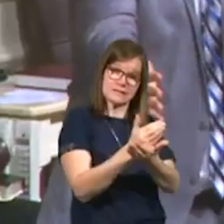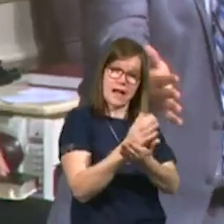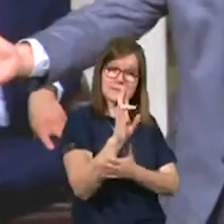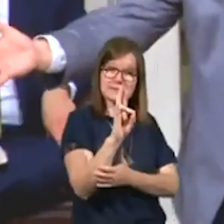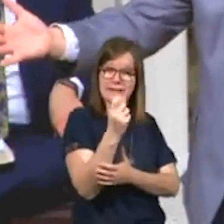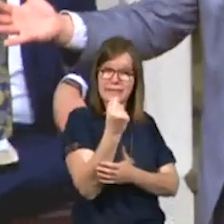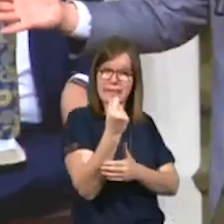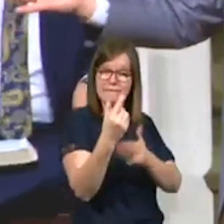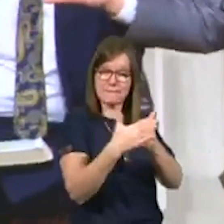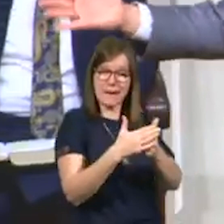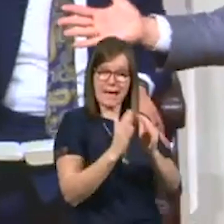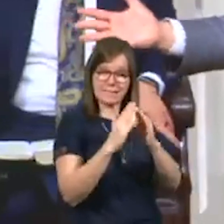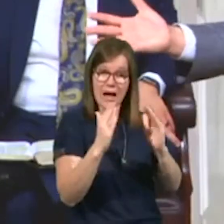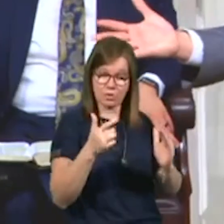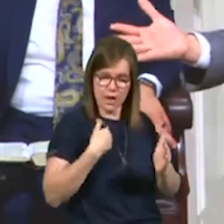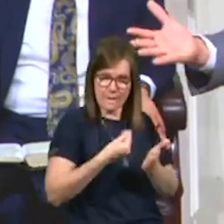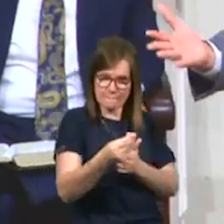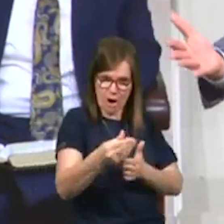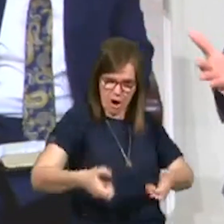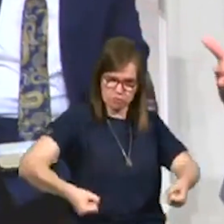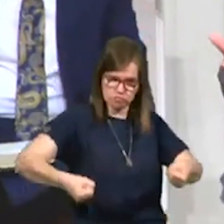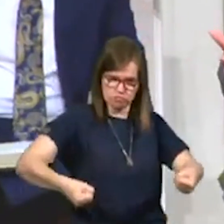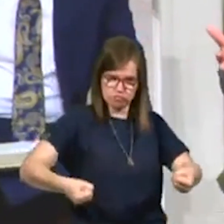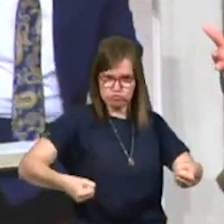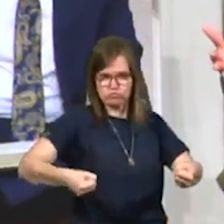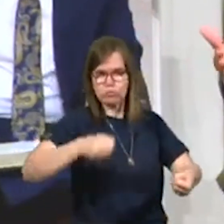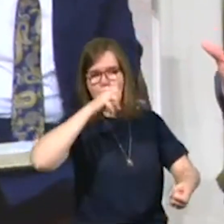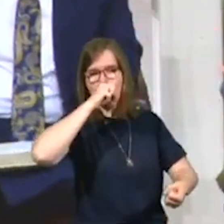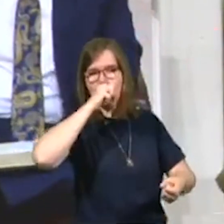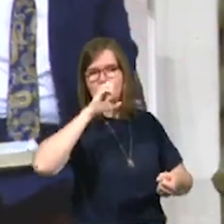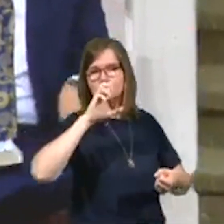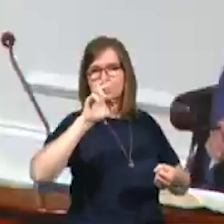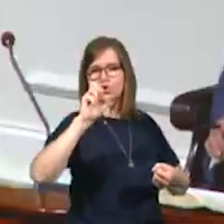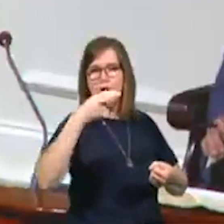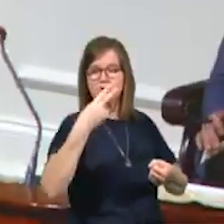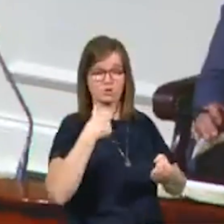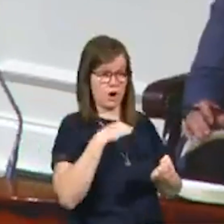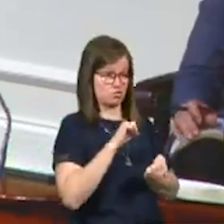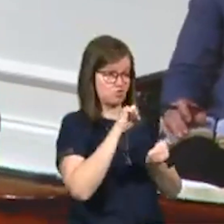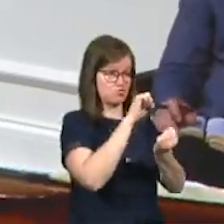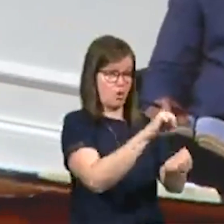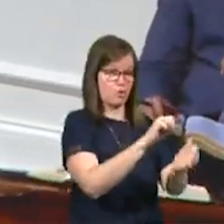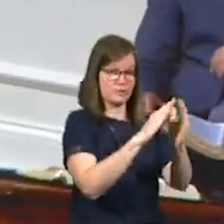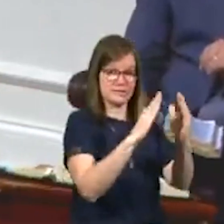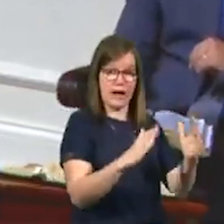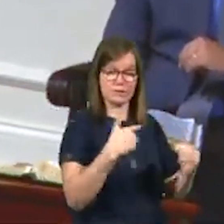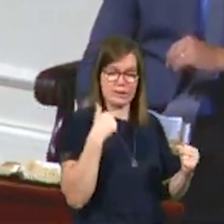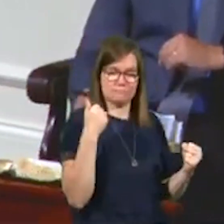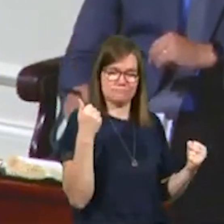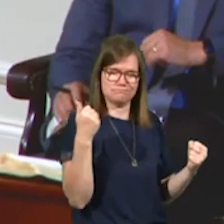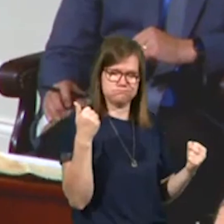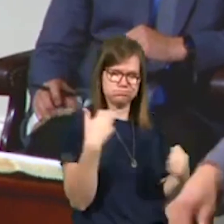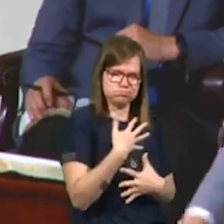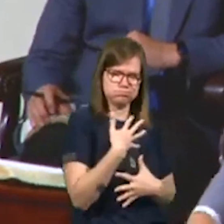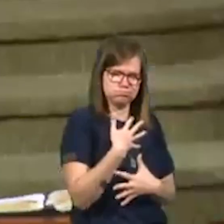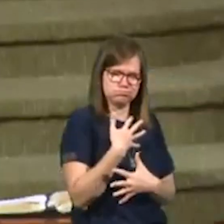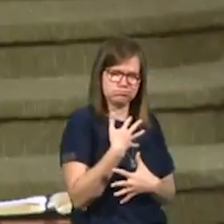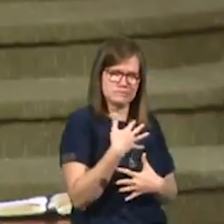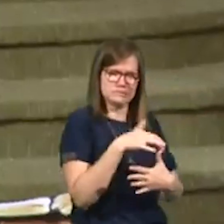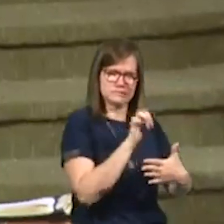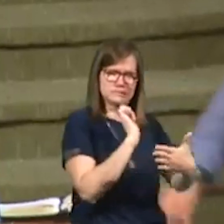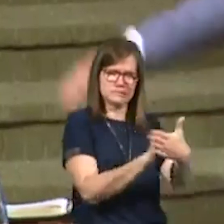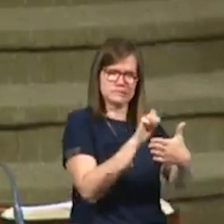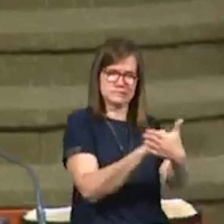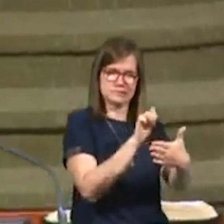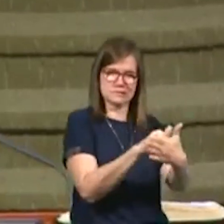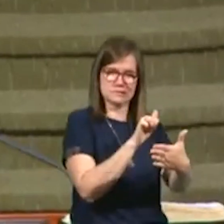-Eleven right by his house, bought a case of Orange Crush. Drove to his house. I was scared as could be. Knocked on his